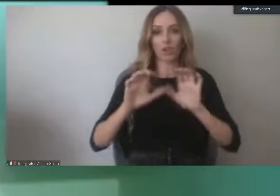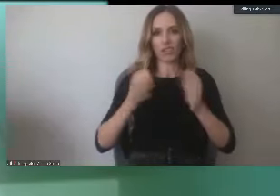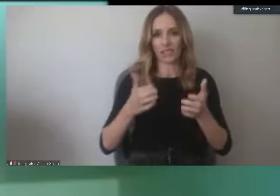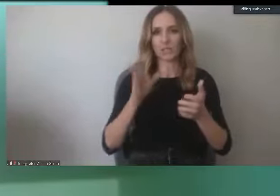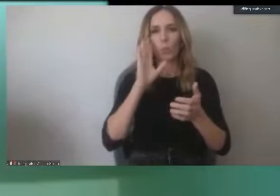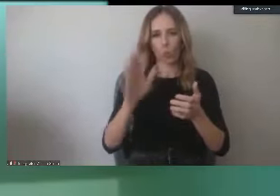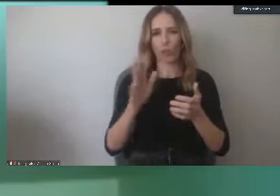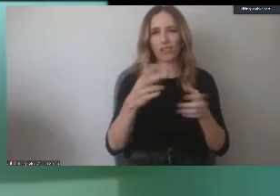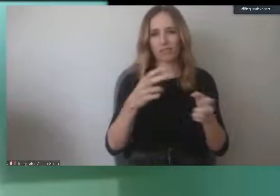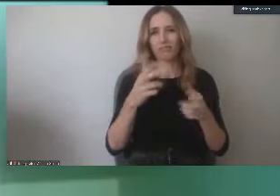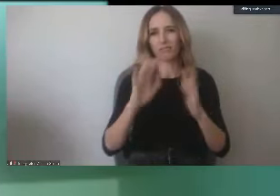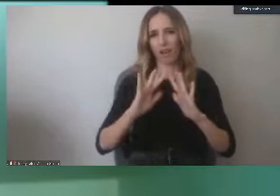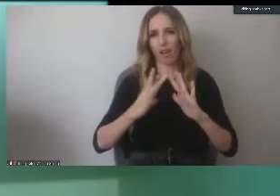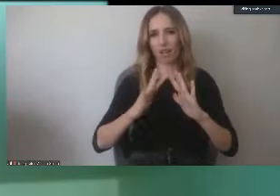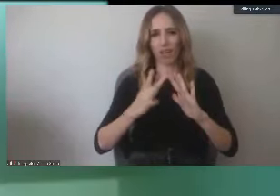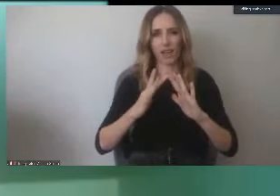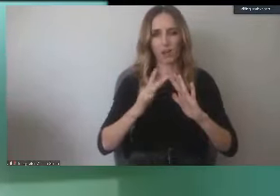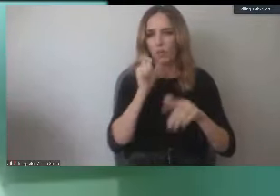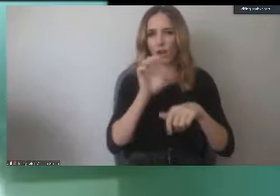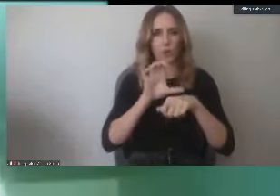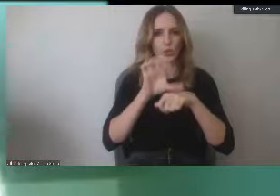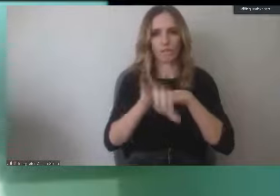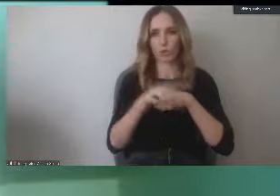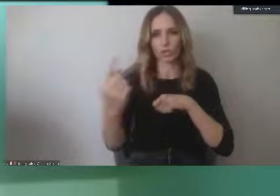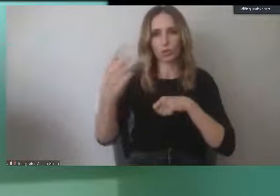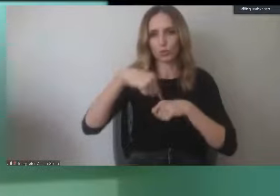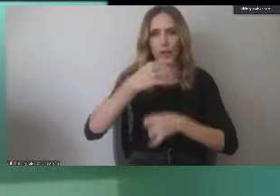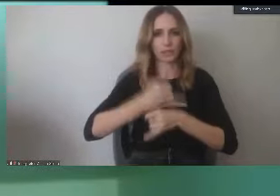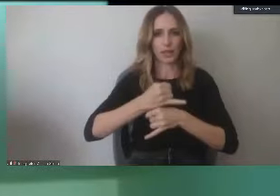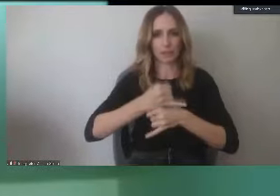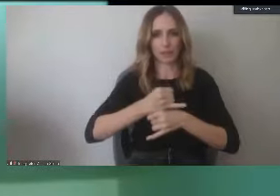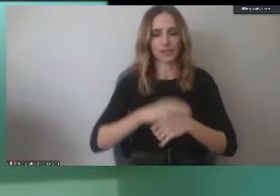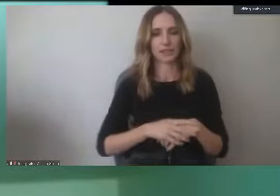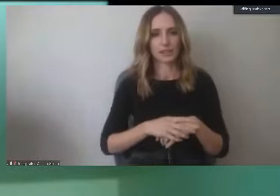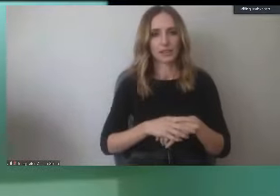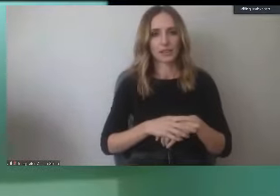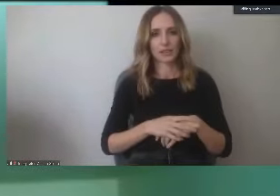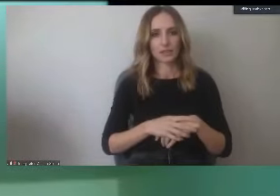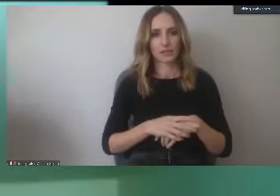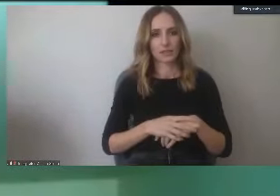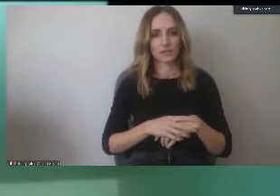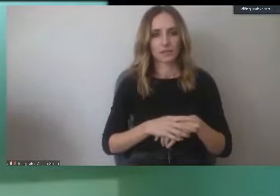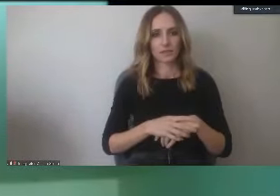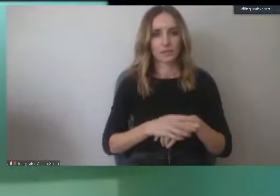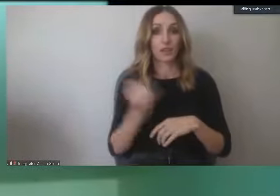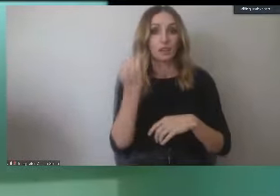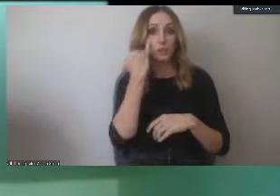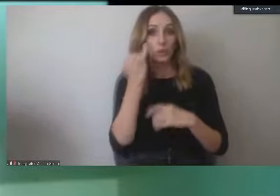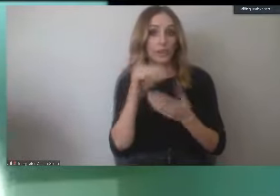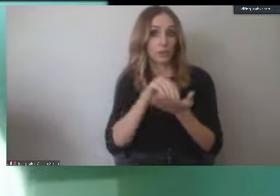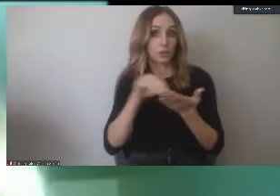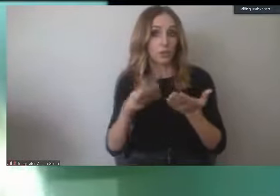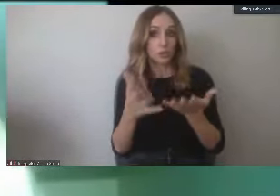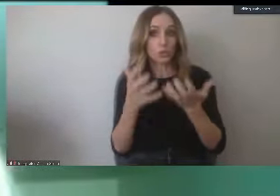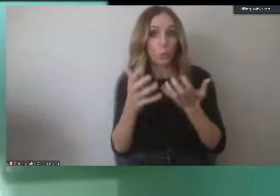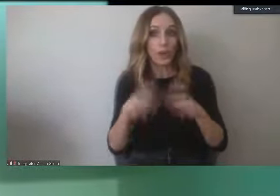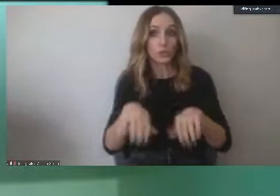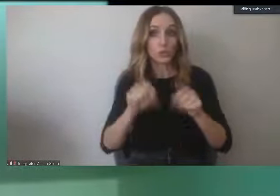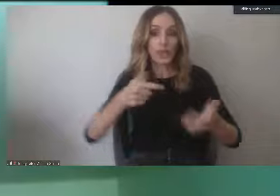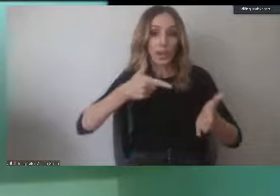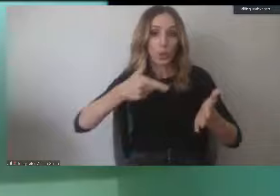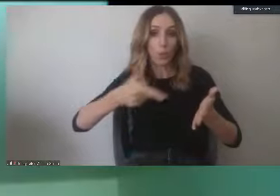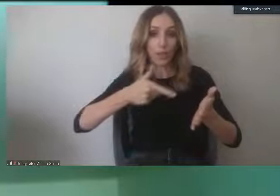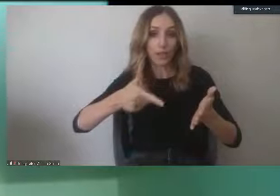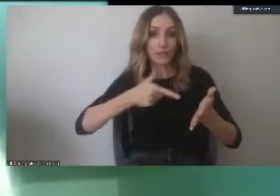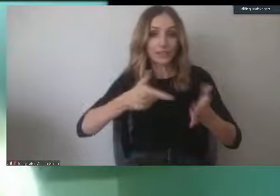and we're not going to make anybody come onto campus. If students want to take a welding class or